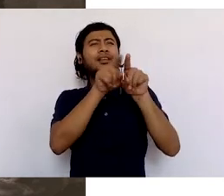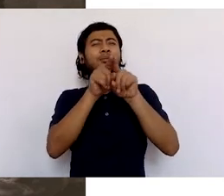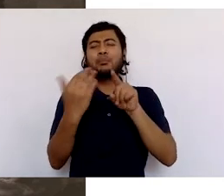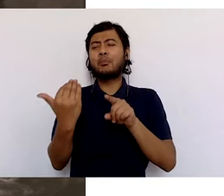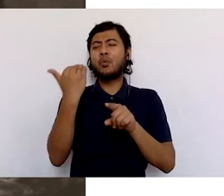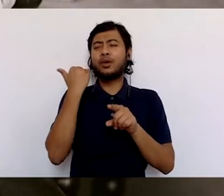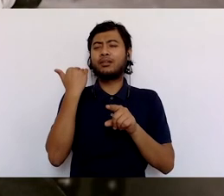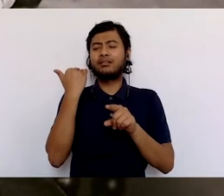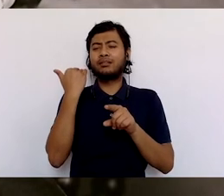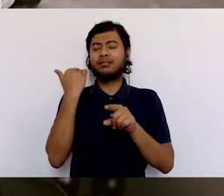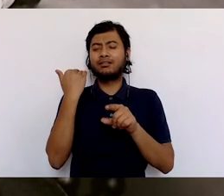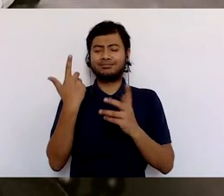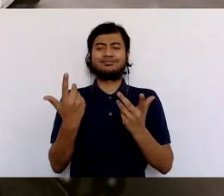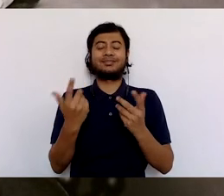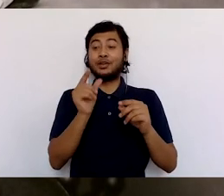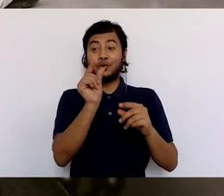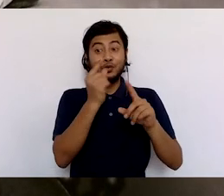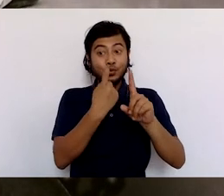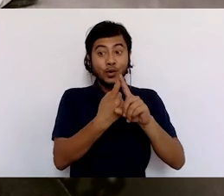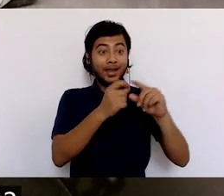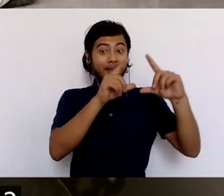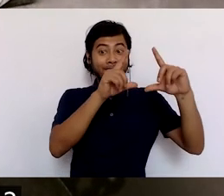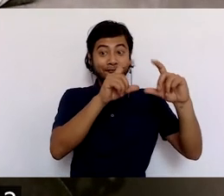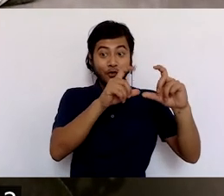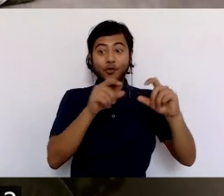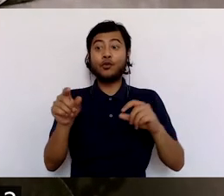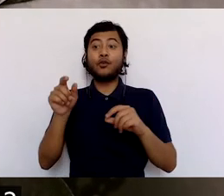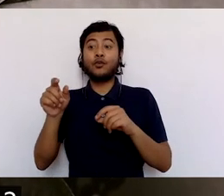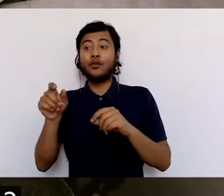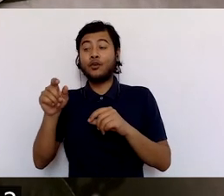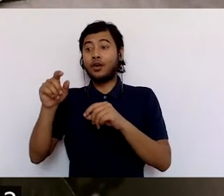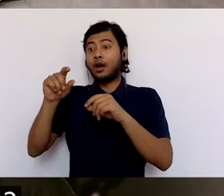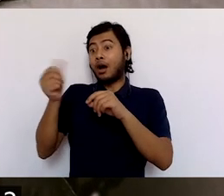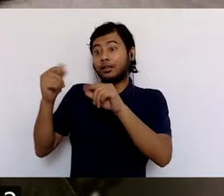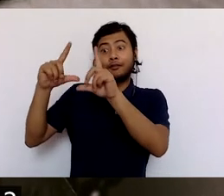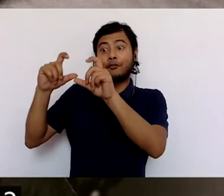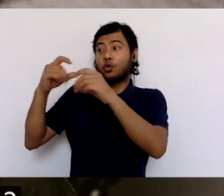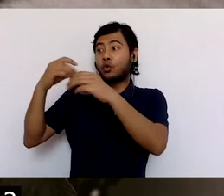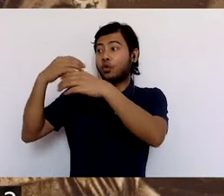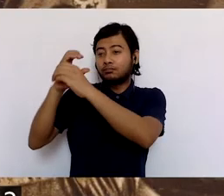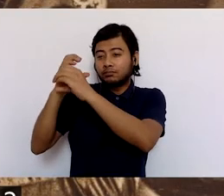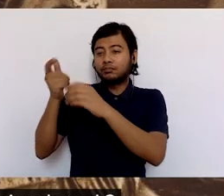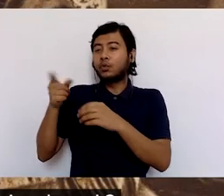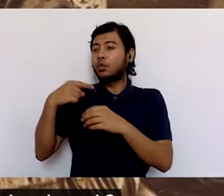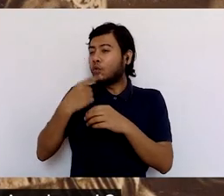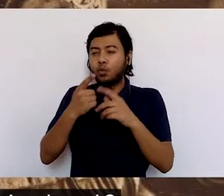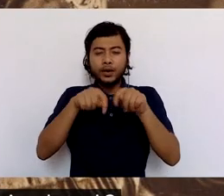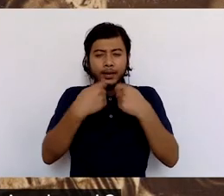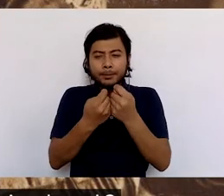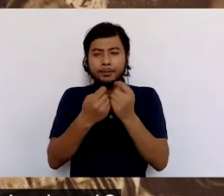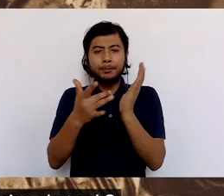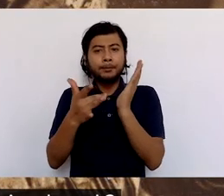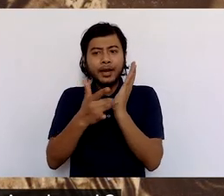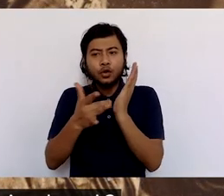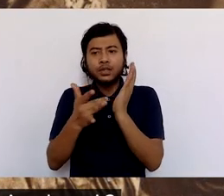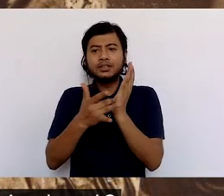another's? Their value lies in the details. Who is the sitter, the photographer, the collector? What was the context